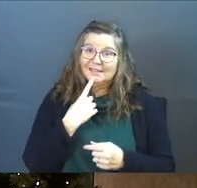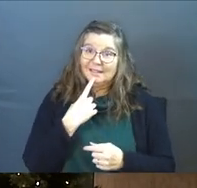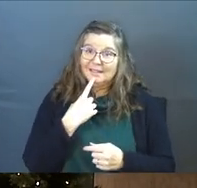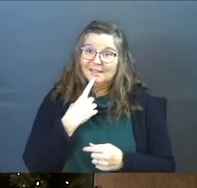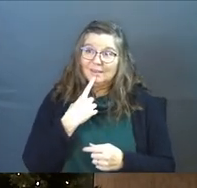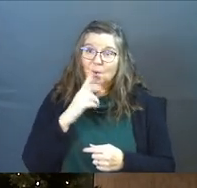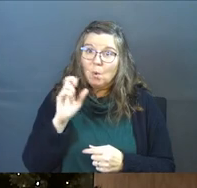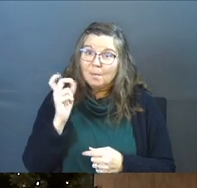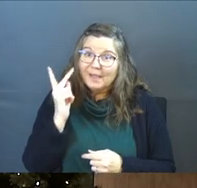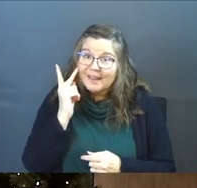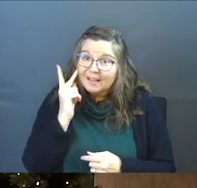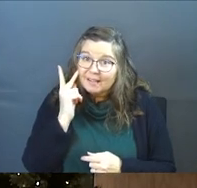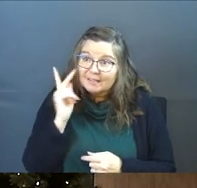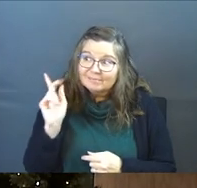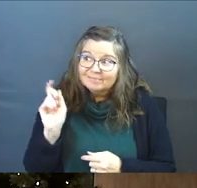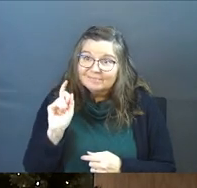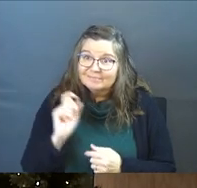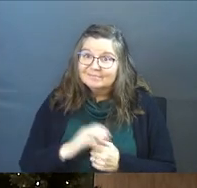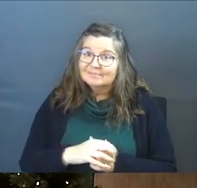merely political?